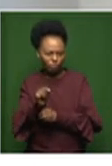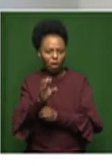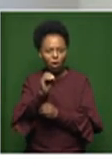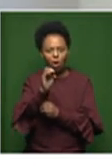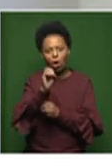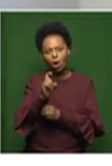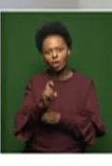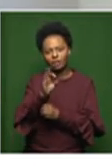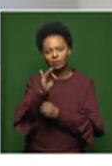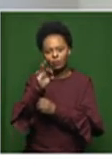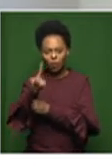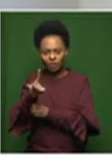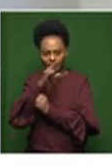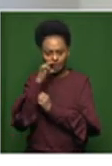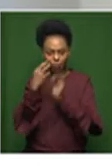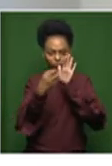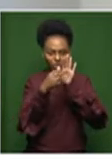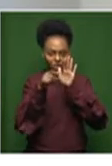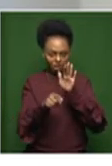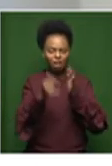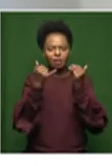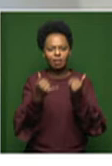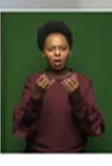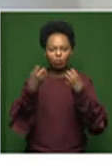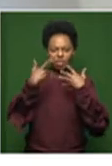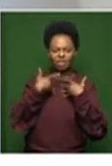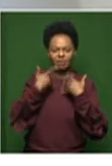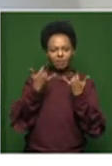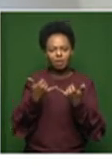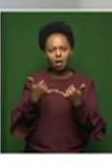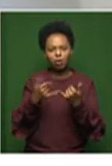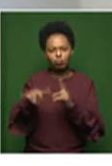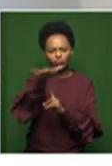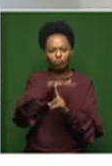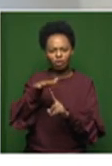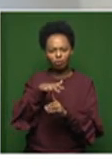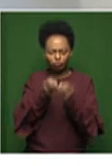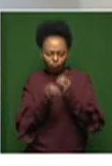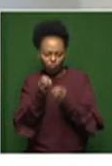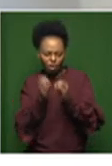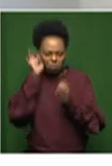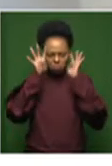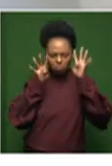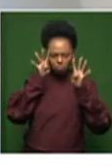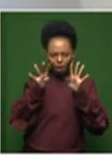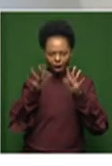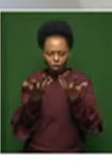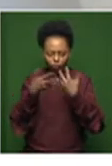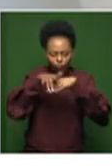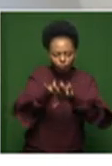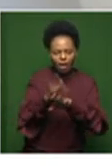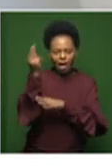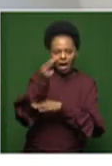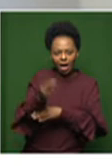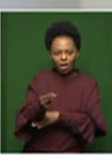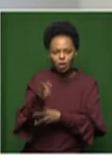Parks, they're called Interprop, so they've given us space to activate and to bring some art into their new development that they